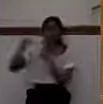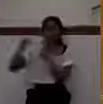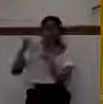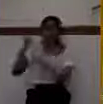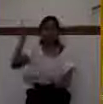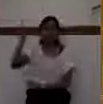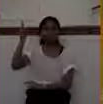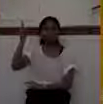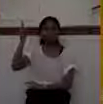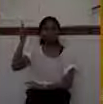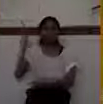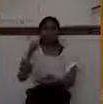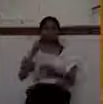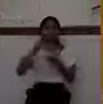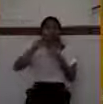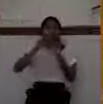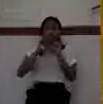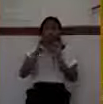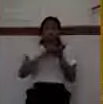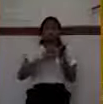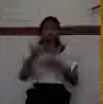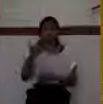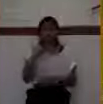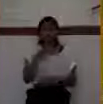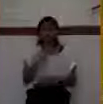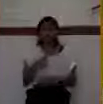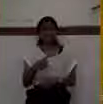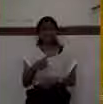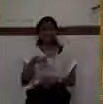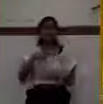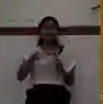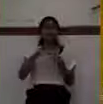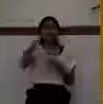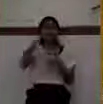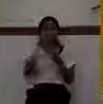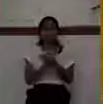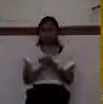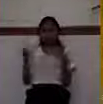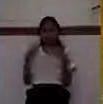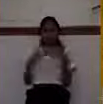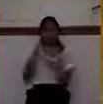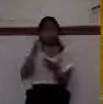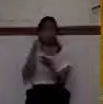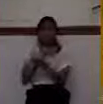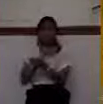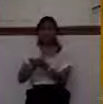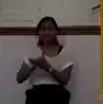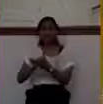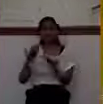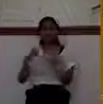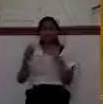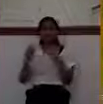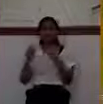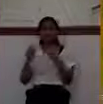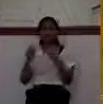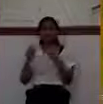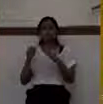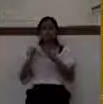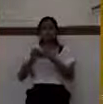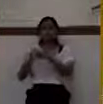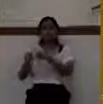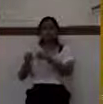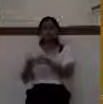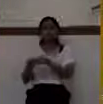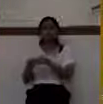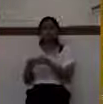to speak about a husband who fears his wife has cheated on him. And so when it says that God is jealous, God is jealous when